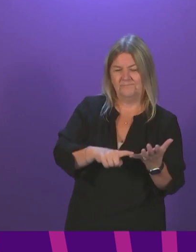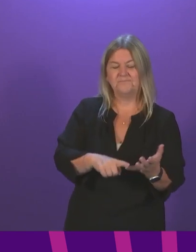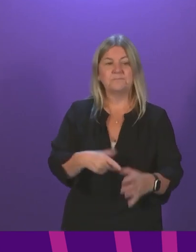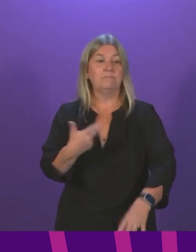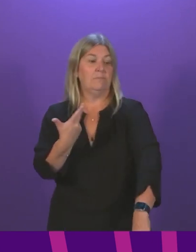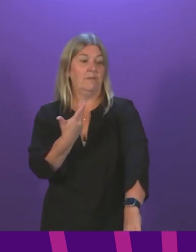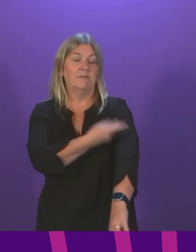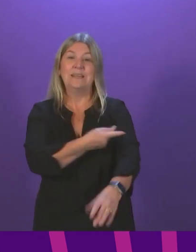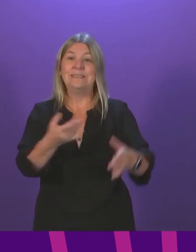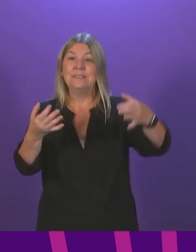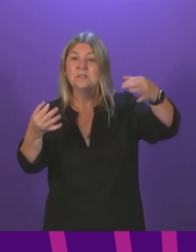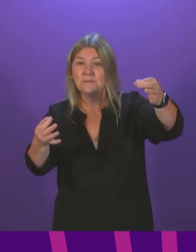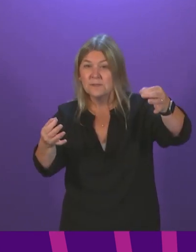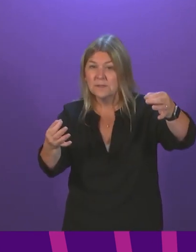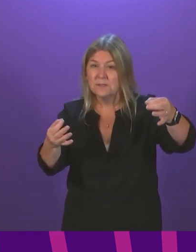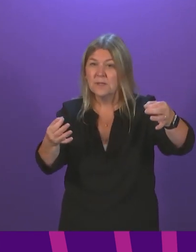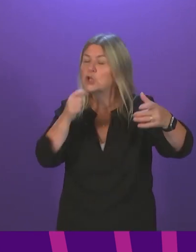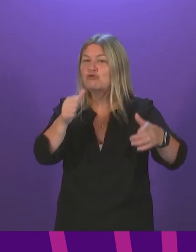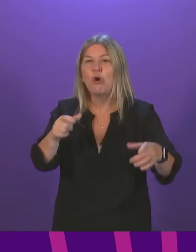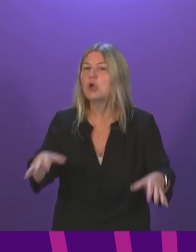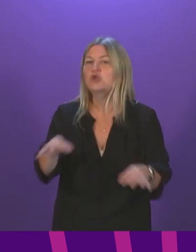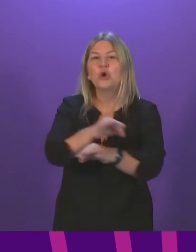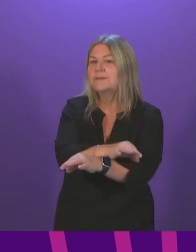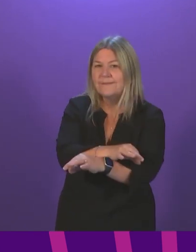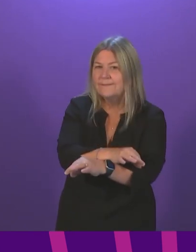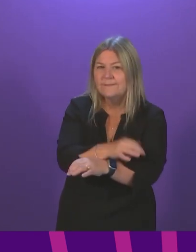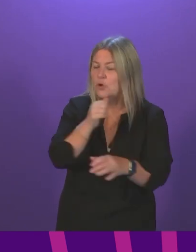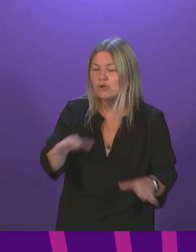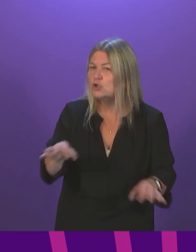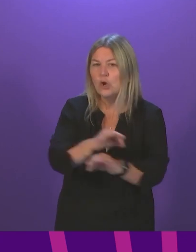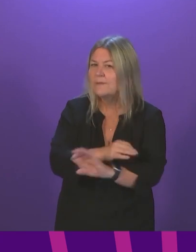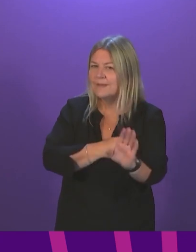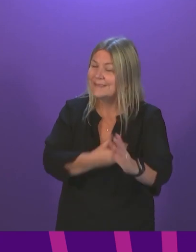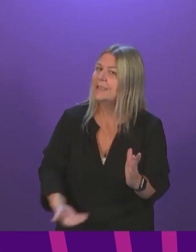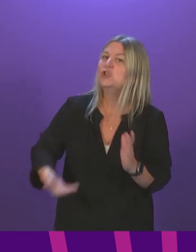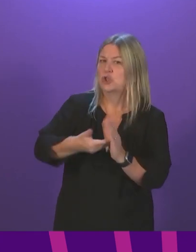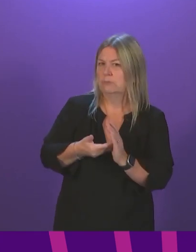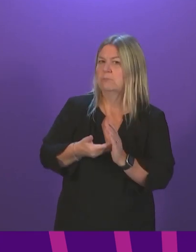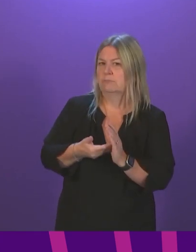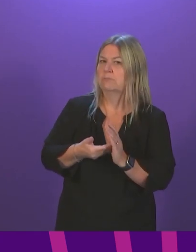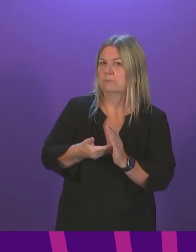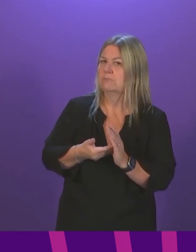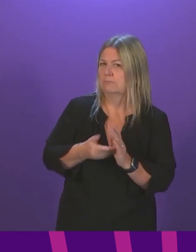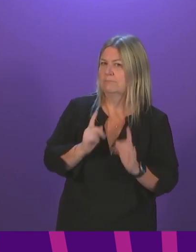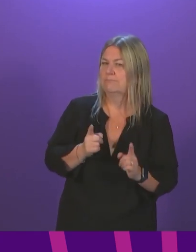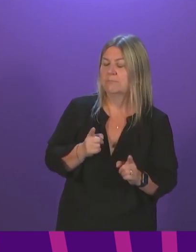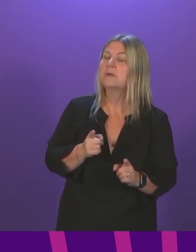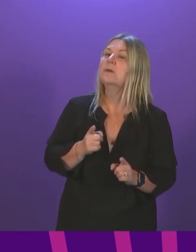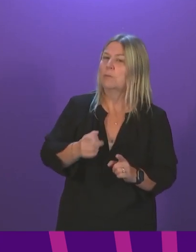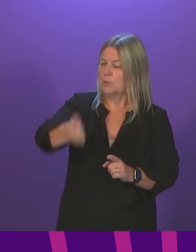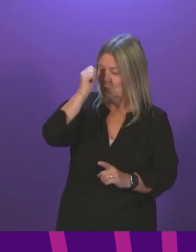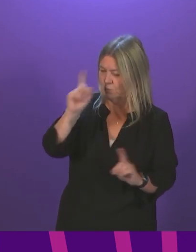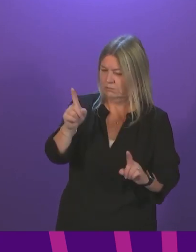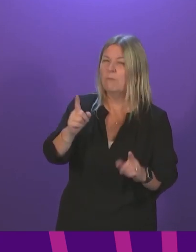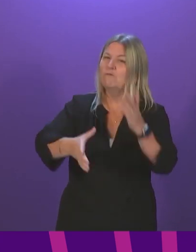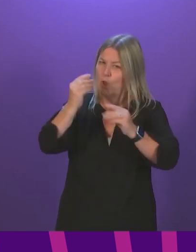certification is not instead of doing all of the other things, it is in addition to that. Because one of the things we know and one of the things we have learned is